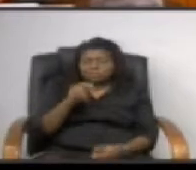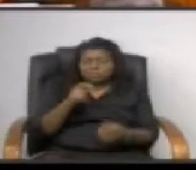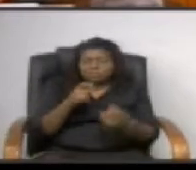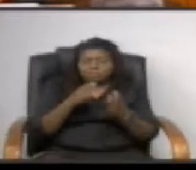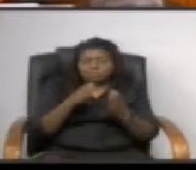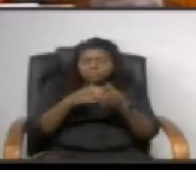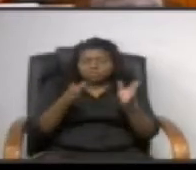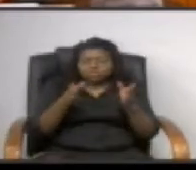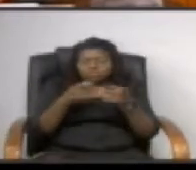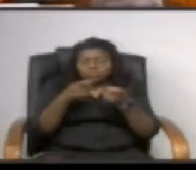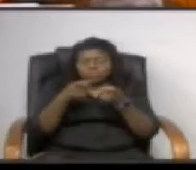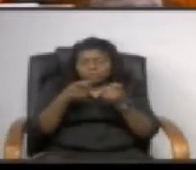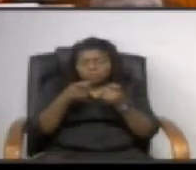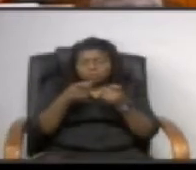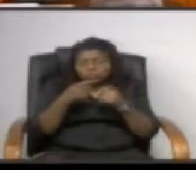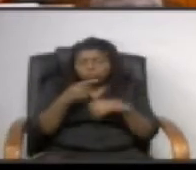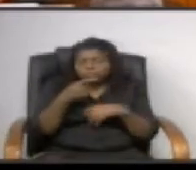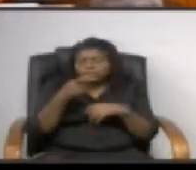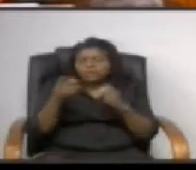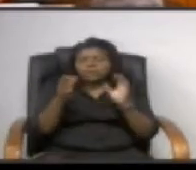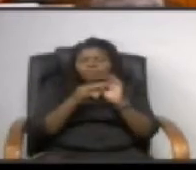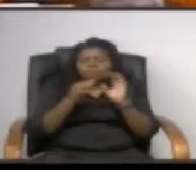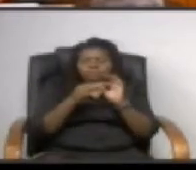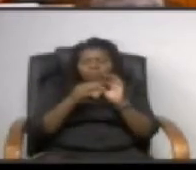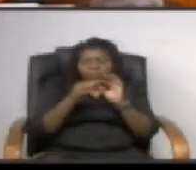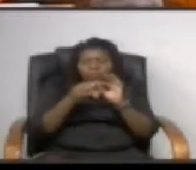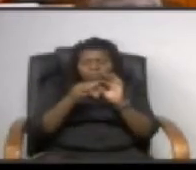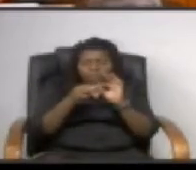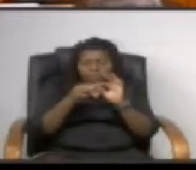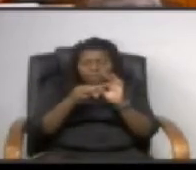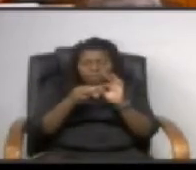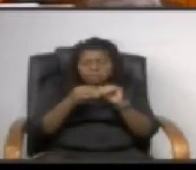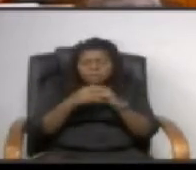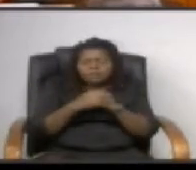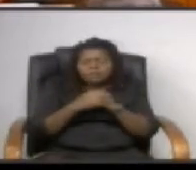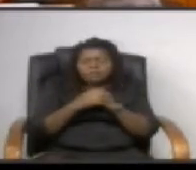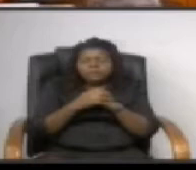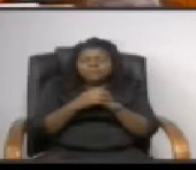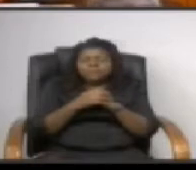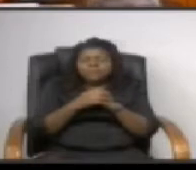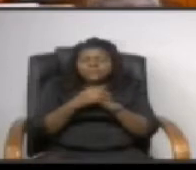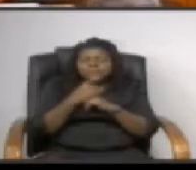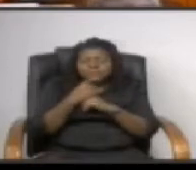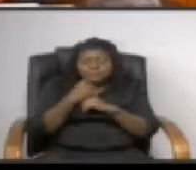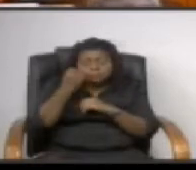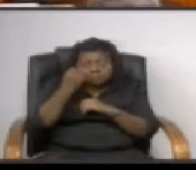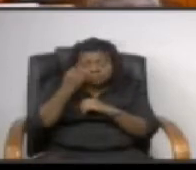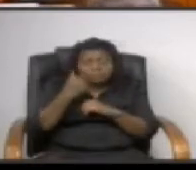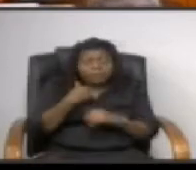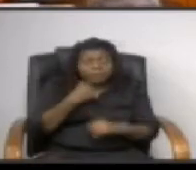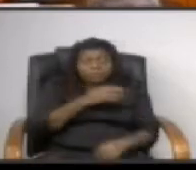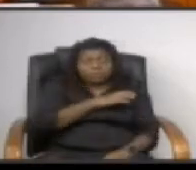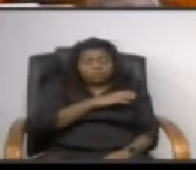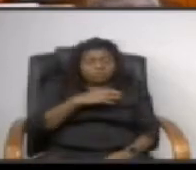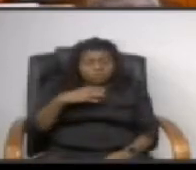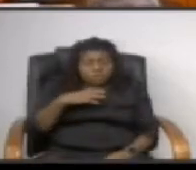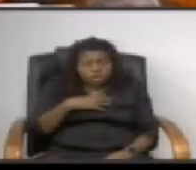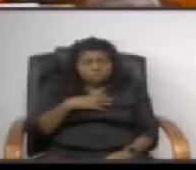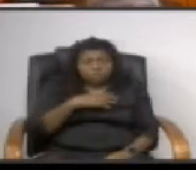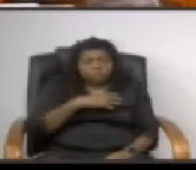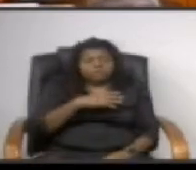general manager brought to our attention that there is actually congressional legislation that the commission is